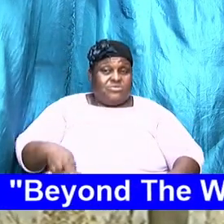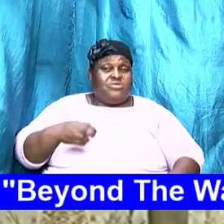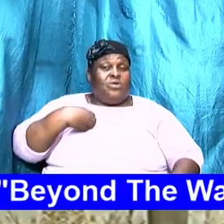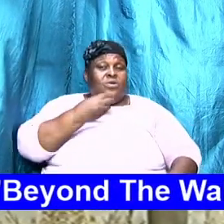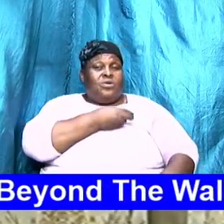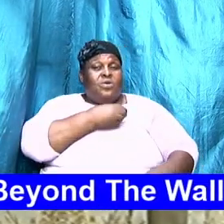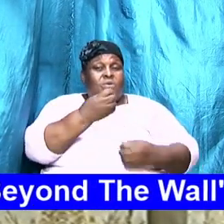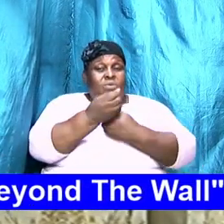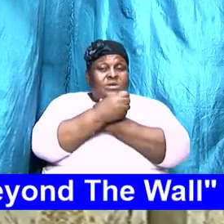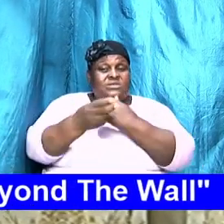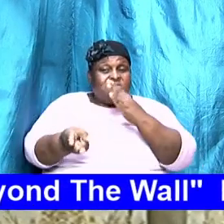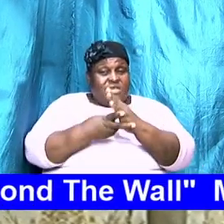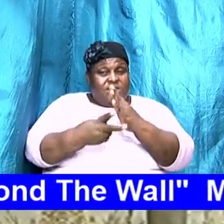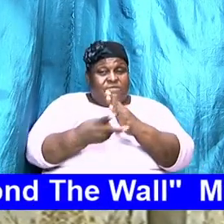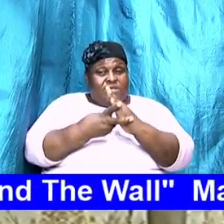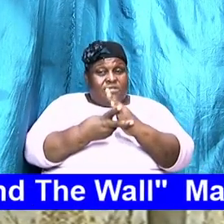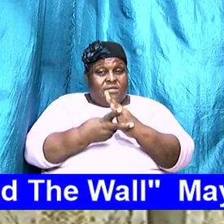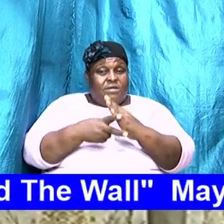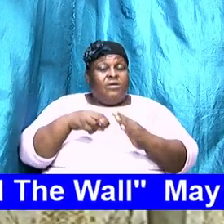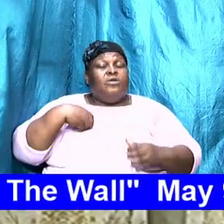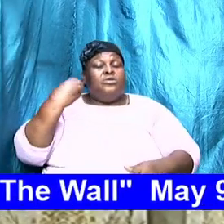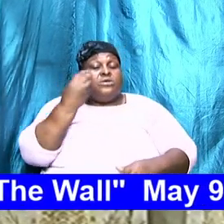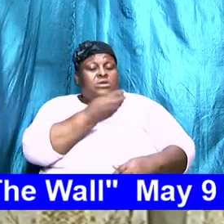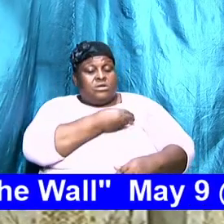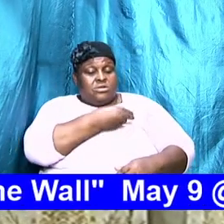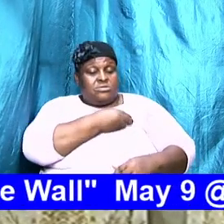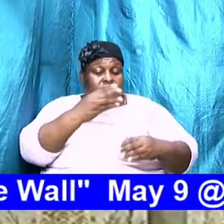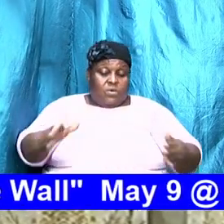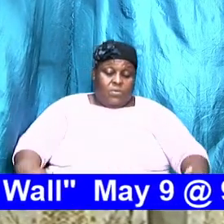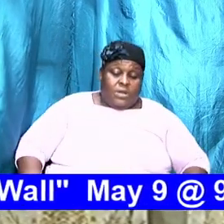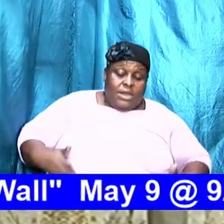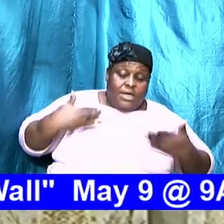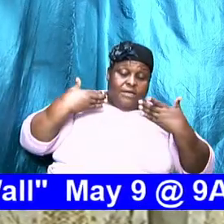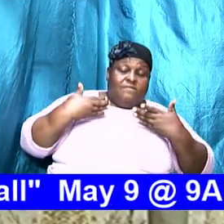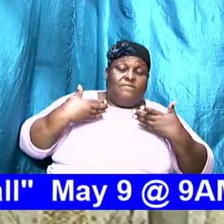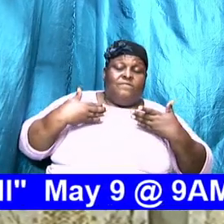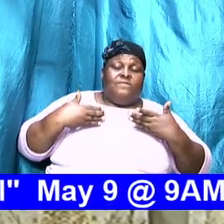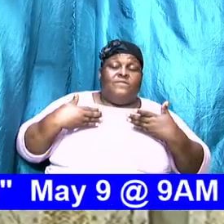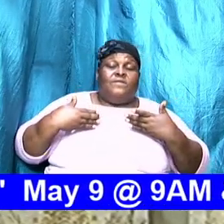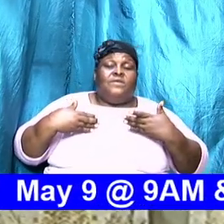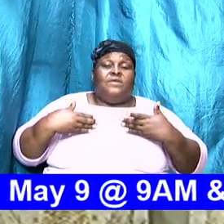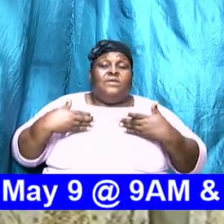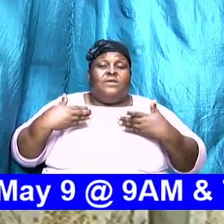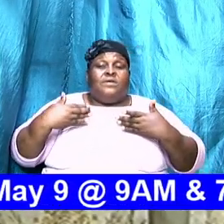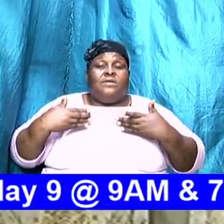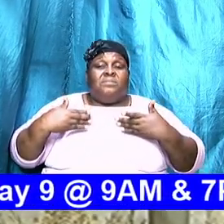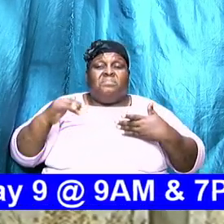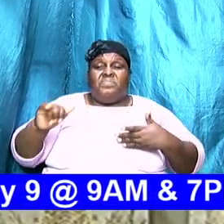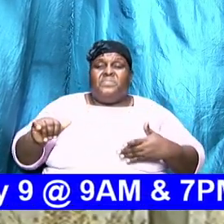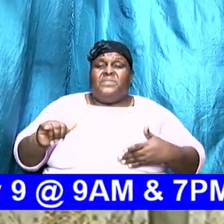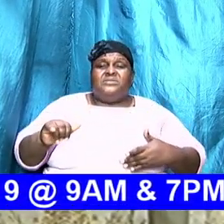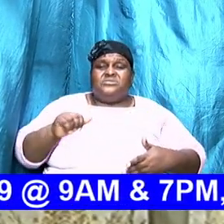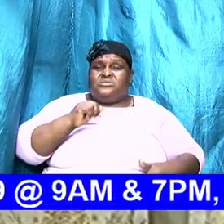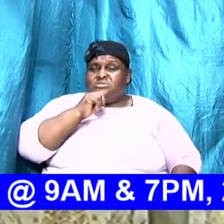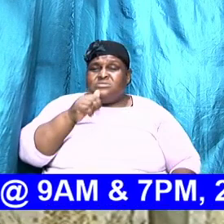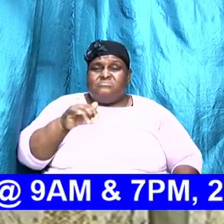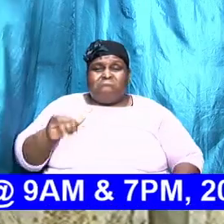our savings it is our life that is not done